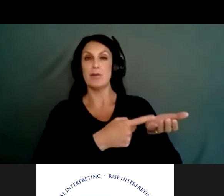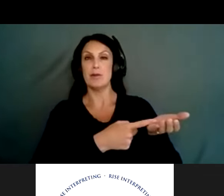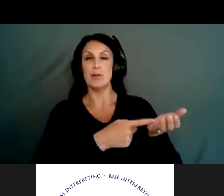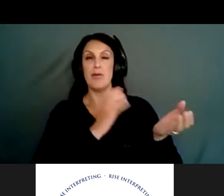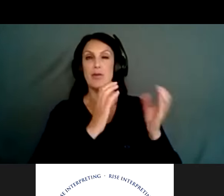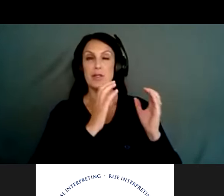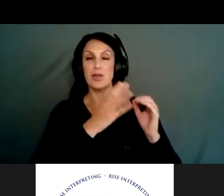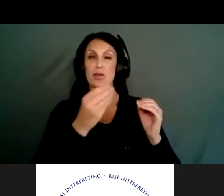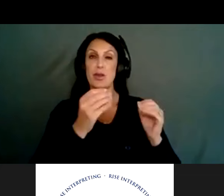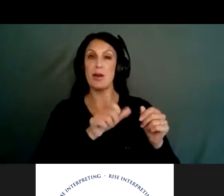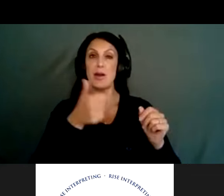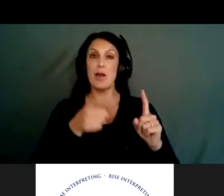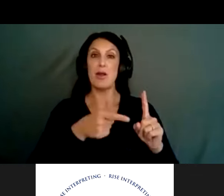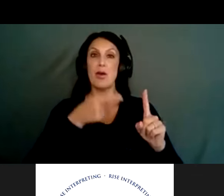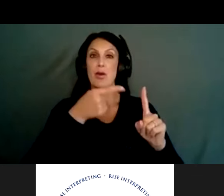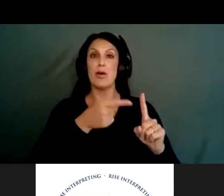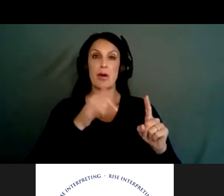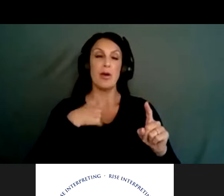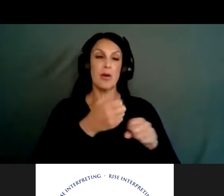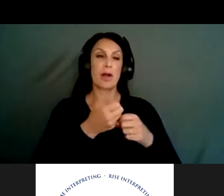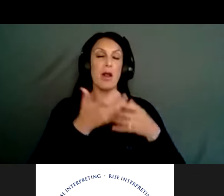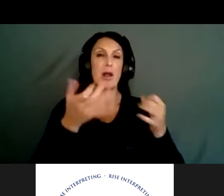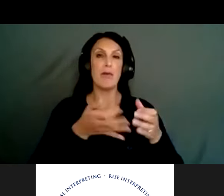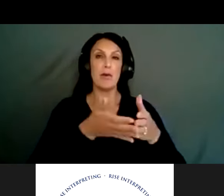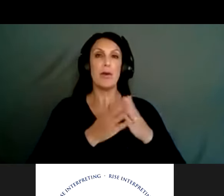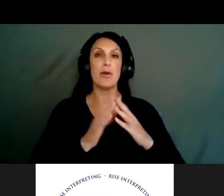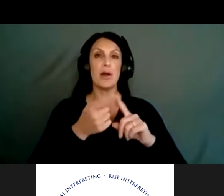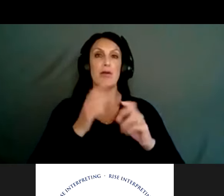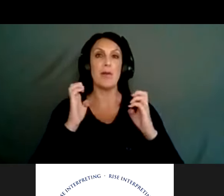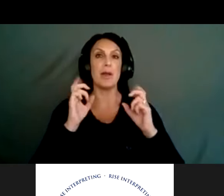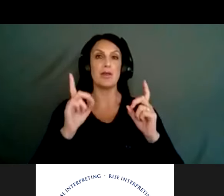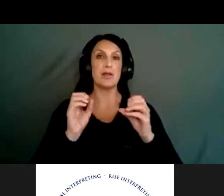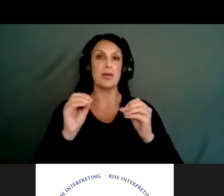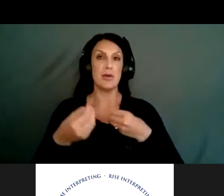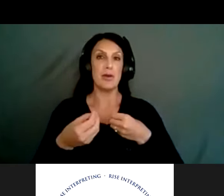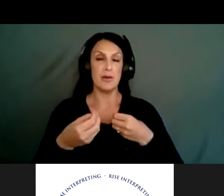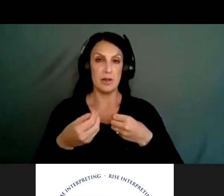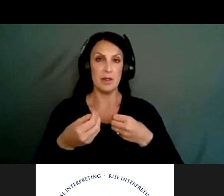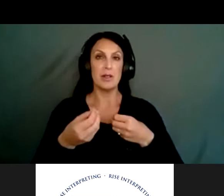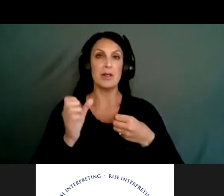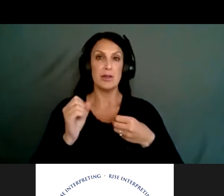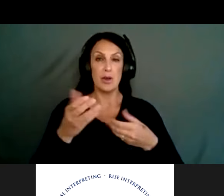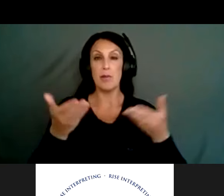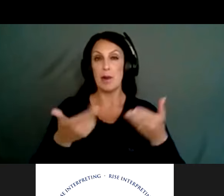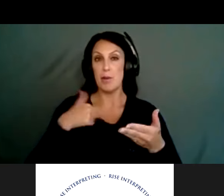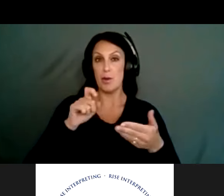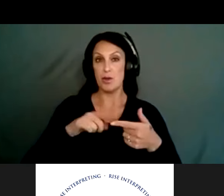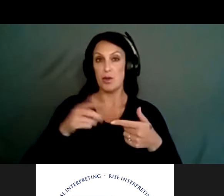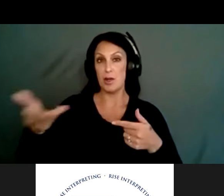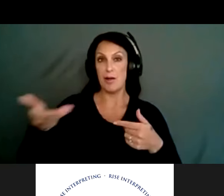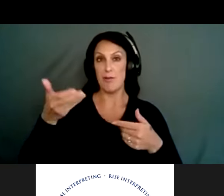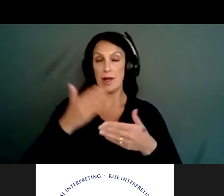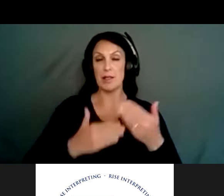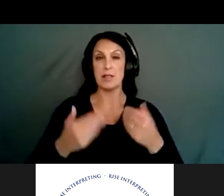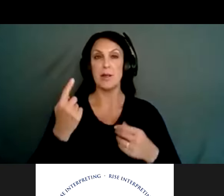up in our last meeting too, was we're getting a lot of requests from like education offices. So maybe we should invite somebody